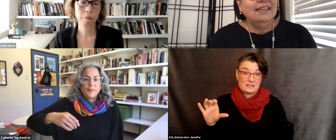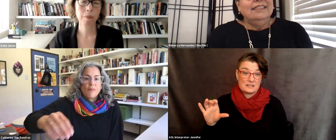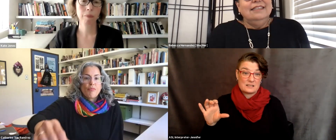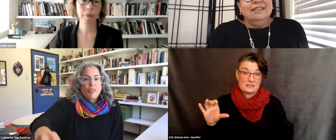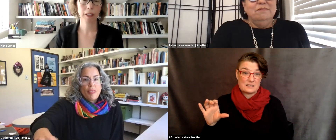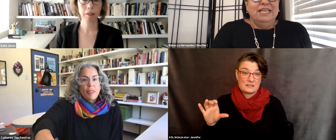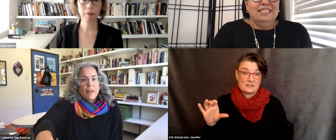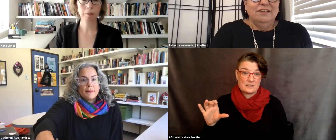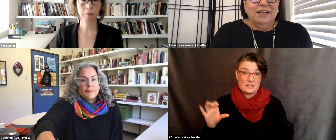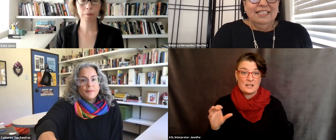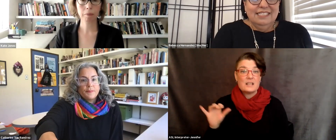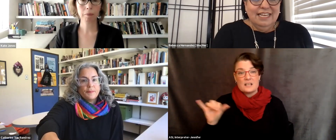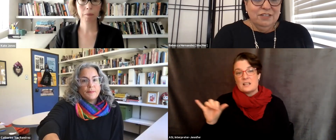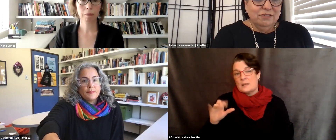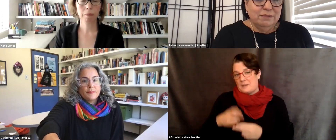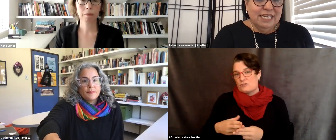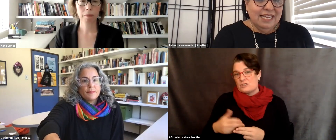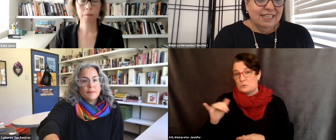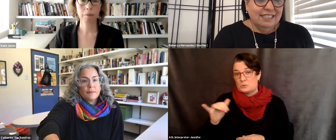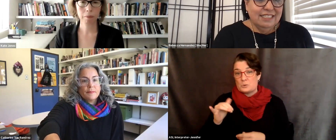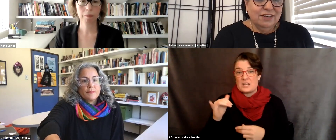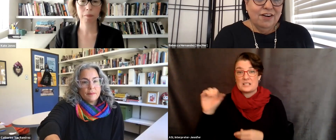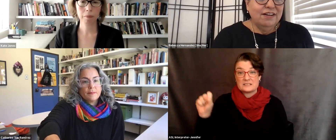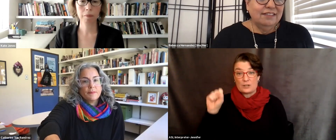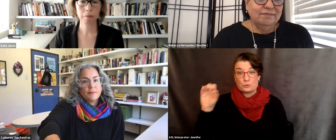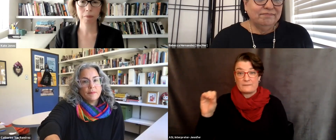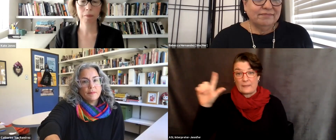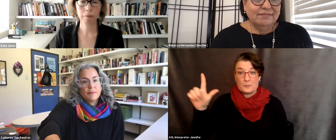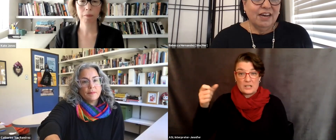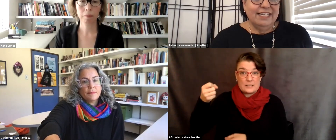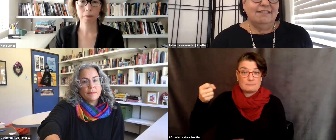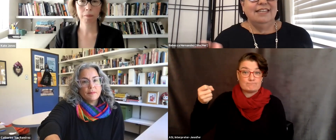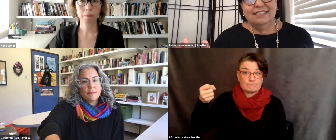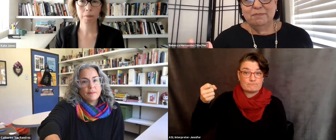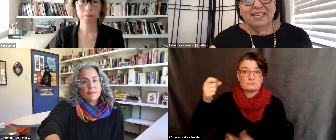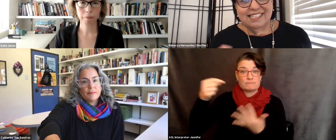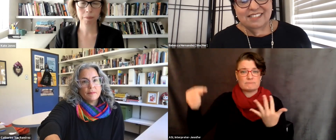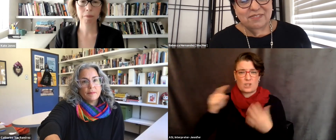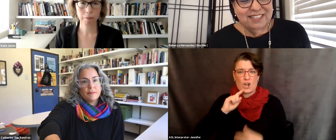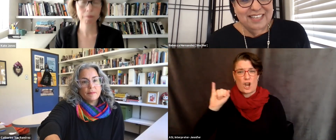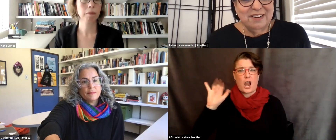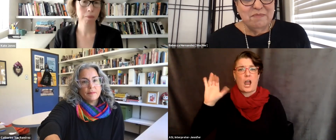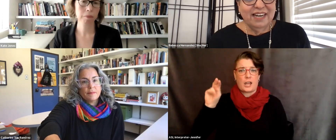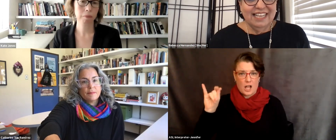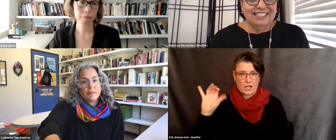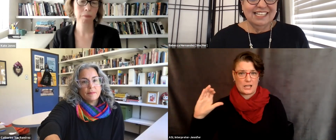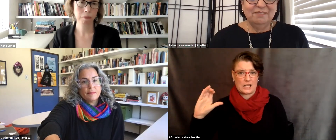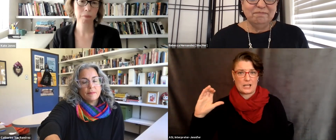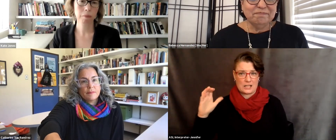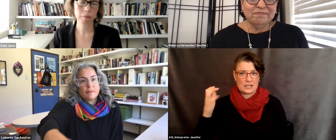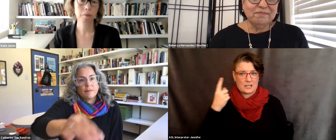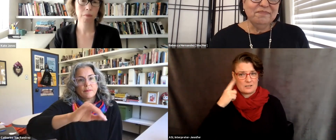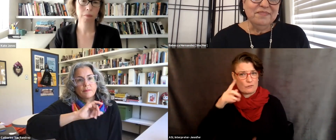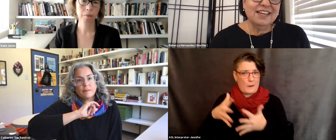mentioned, right, the Statue of Liberty, that these are all iconic spaces for, you know, Americans